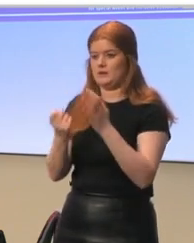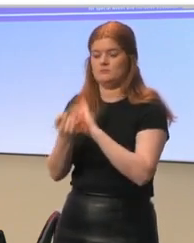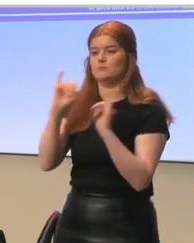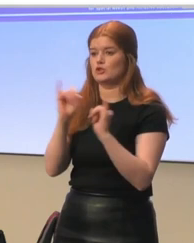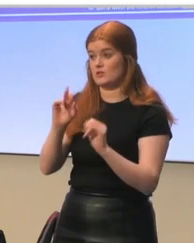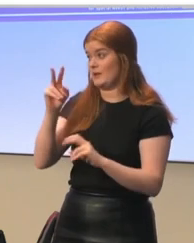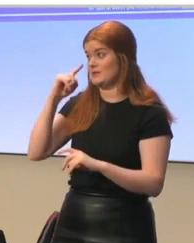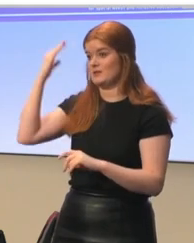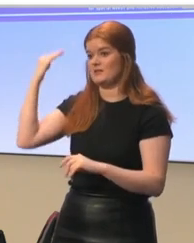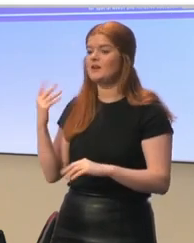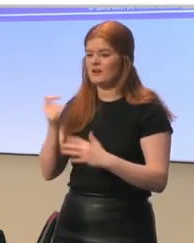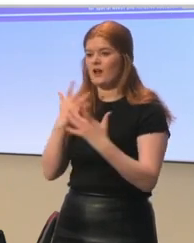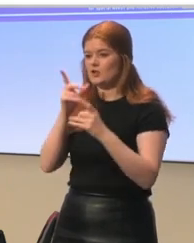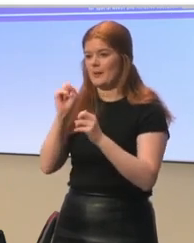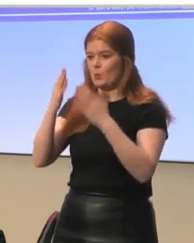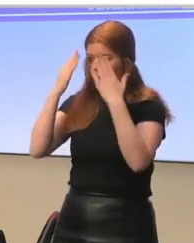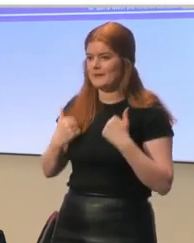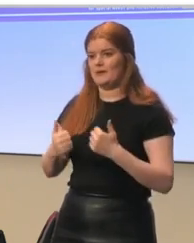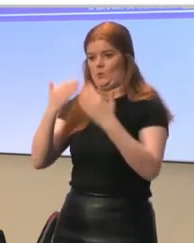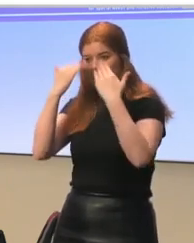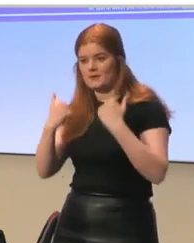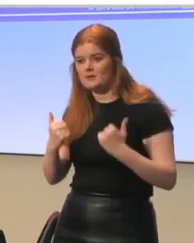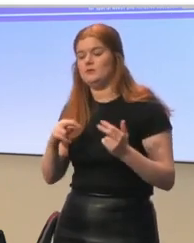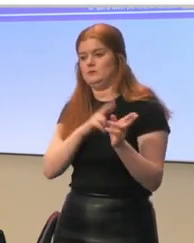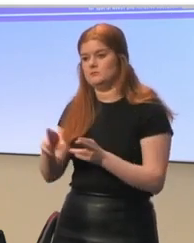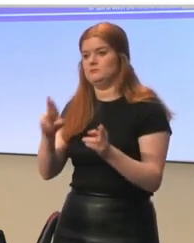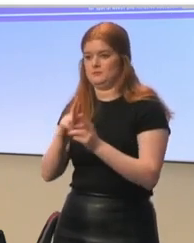So, we see here it's a lot about the well-being issue.